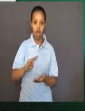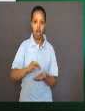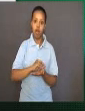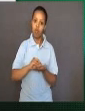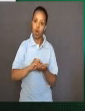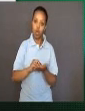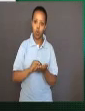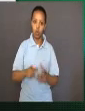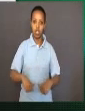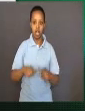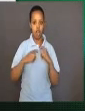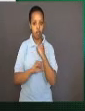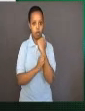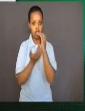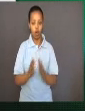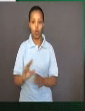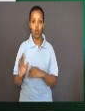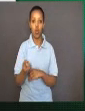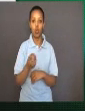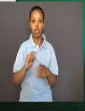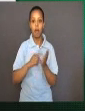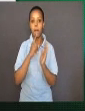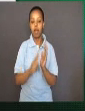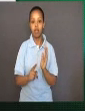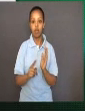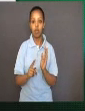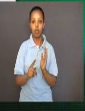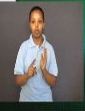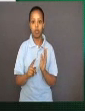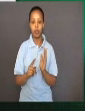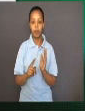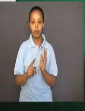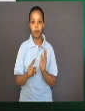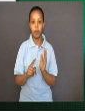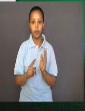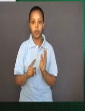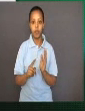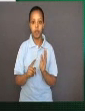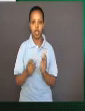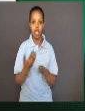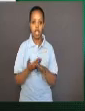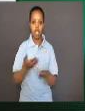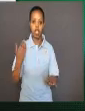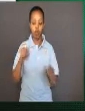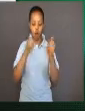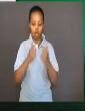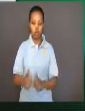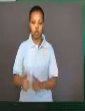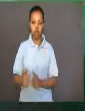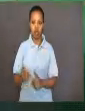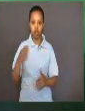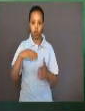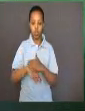could have been made under the conditions of the early atmosphere.